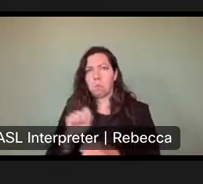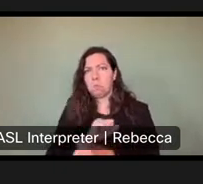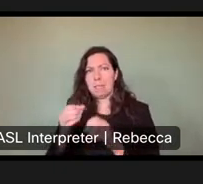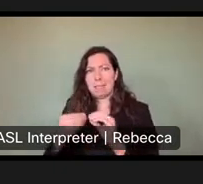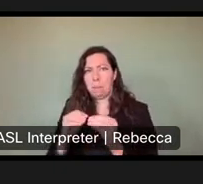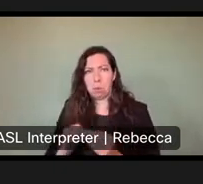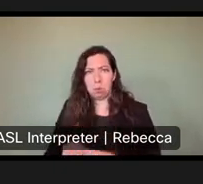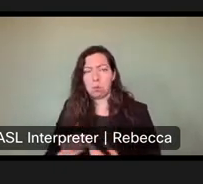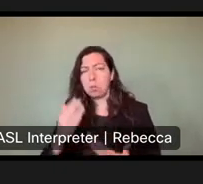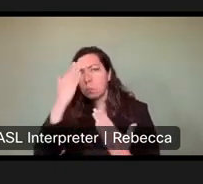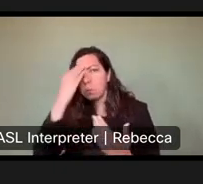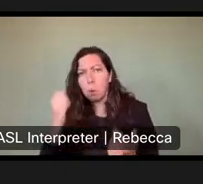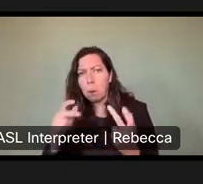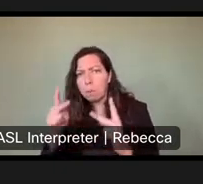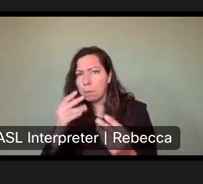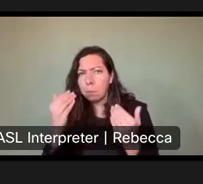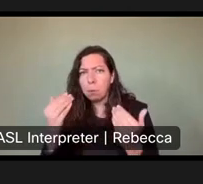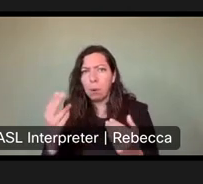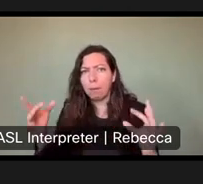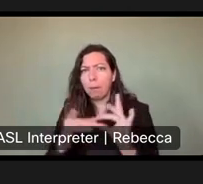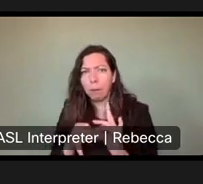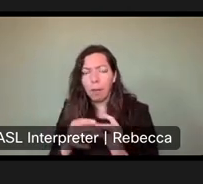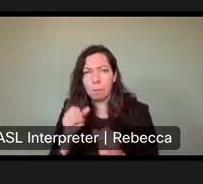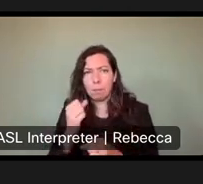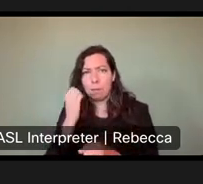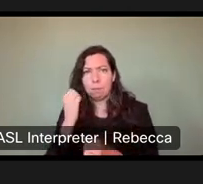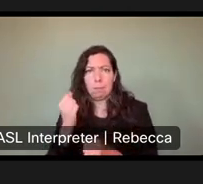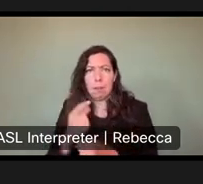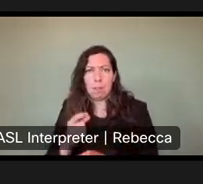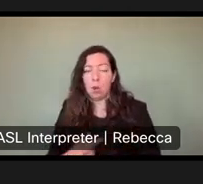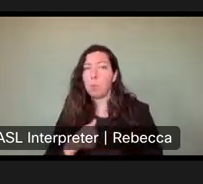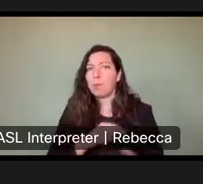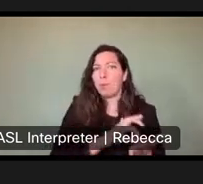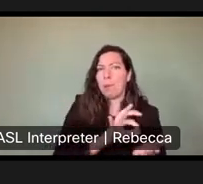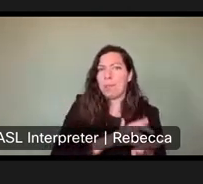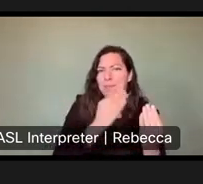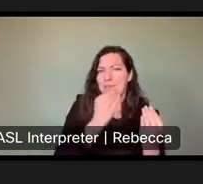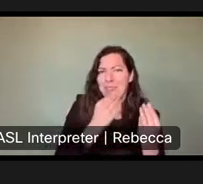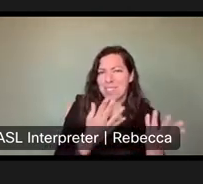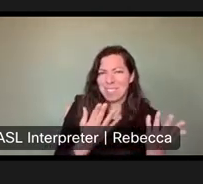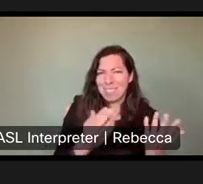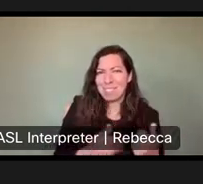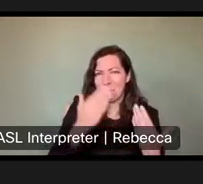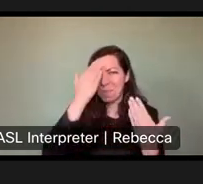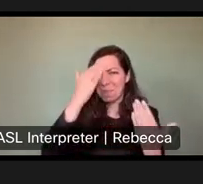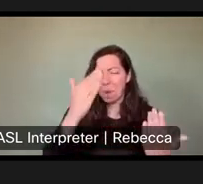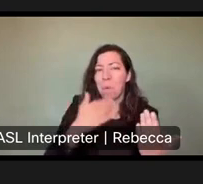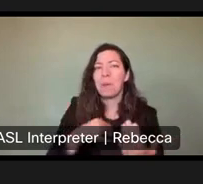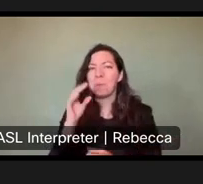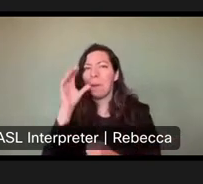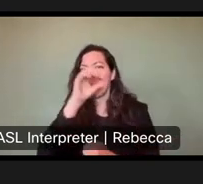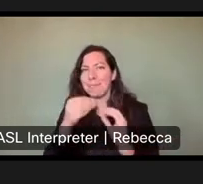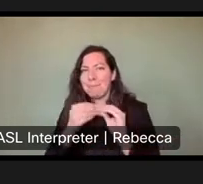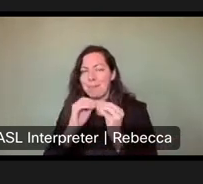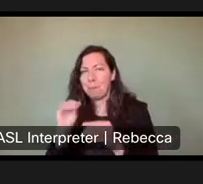number of how many people use utilities every year. We don't track that information currently. So we put an estimated number in there just to